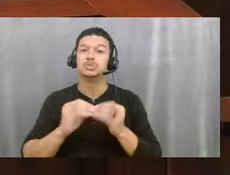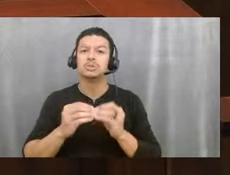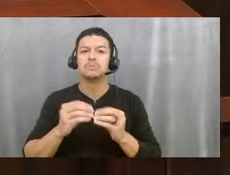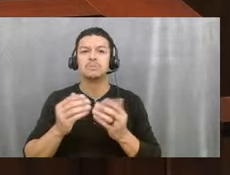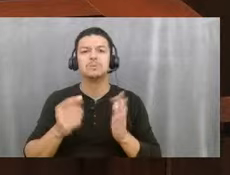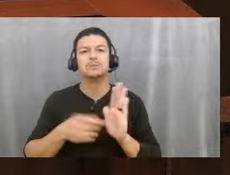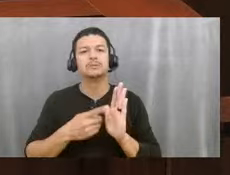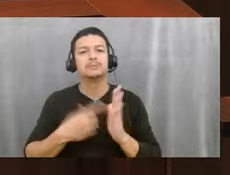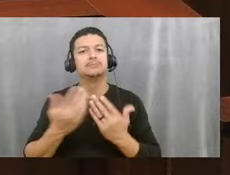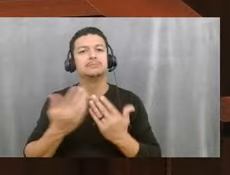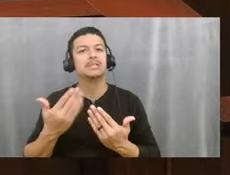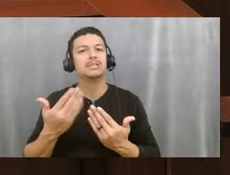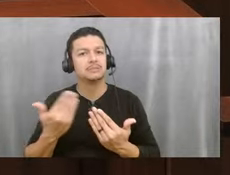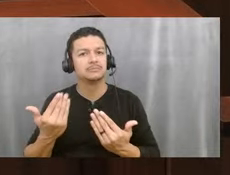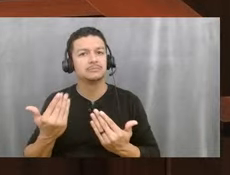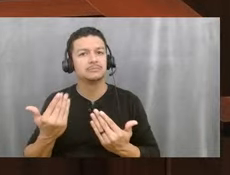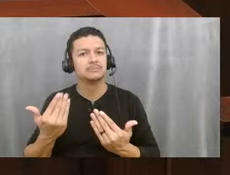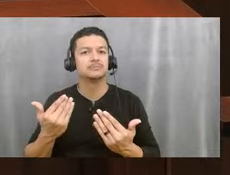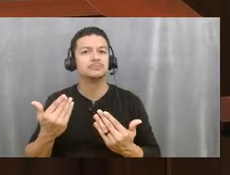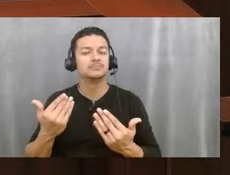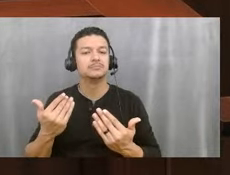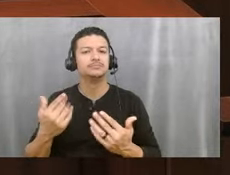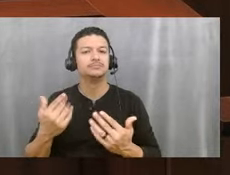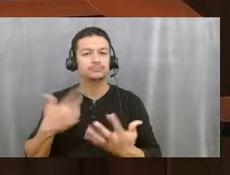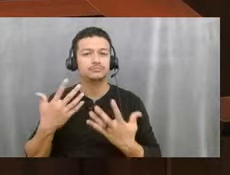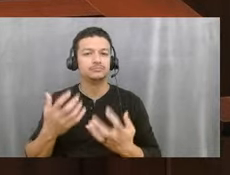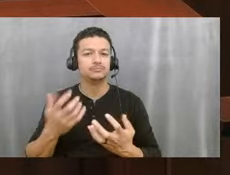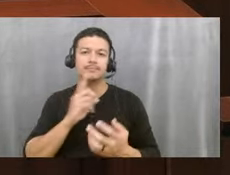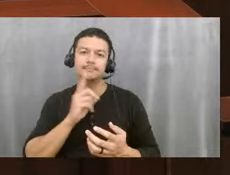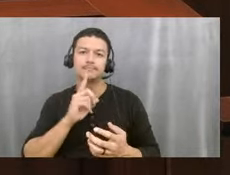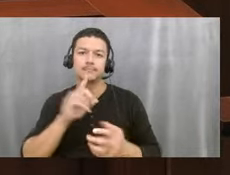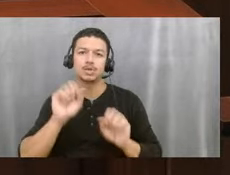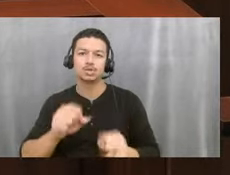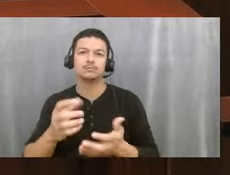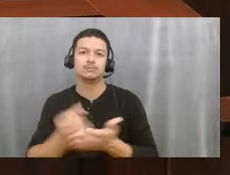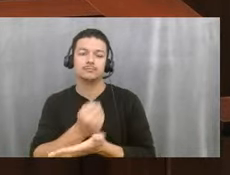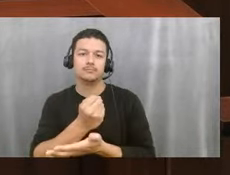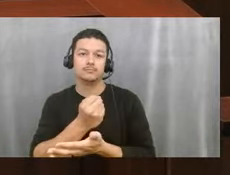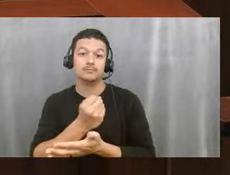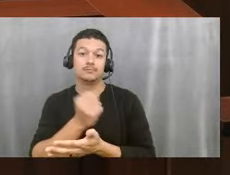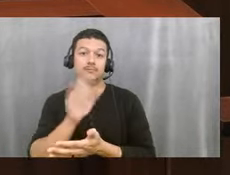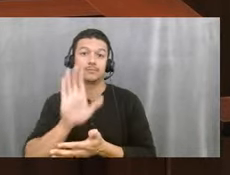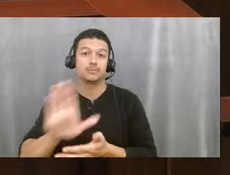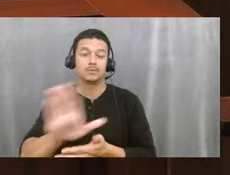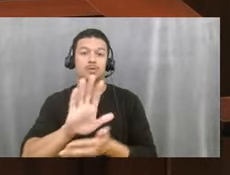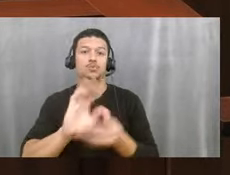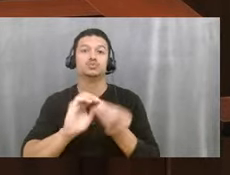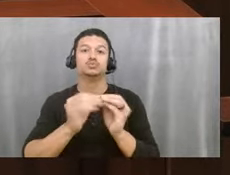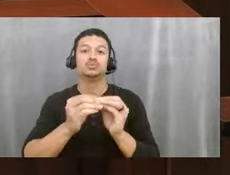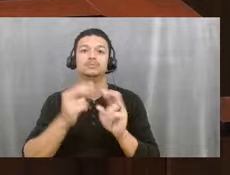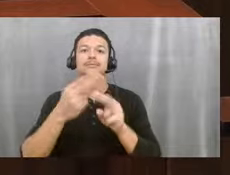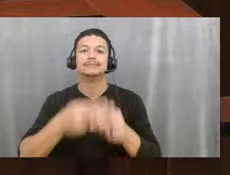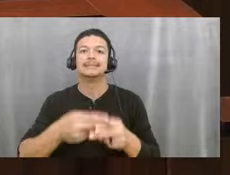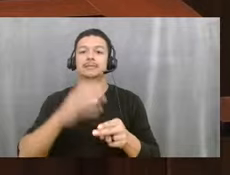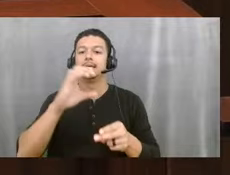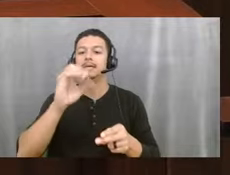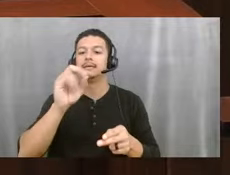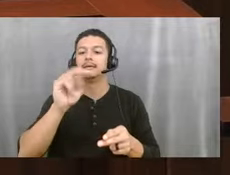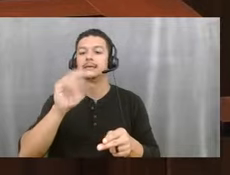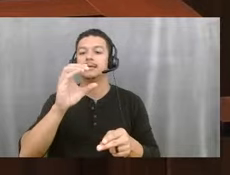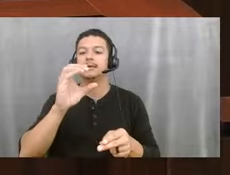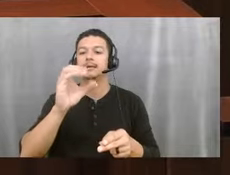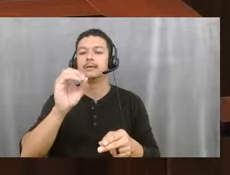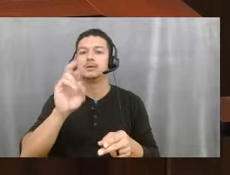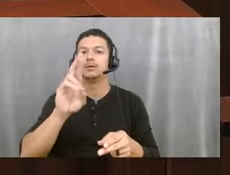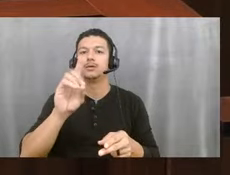to get. And so we wanted to make sure that they could use that. Those scores are called concordance scores. They can use them in place of the state